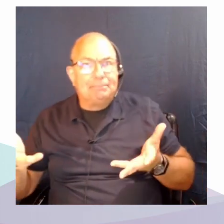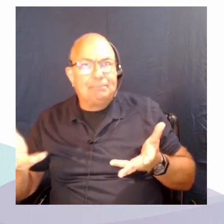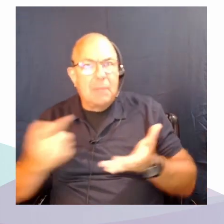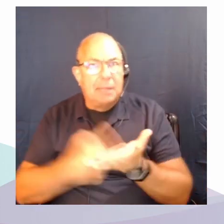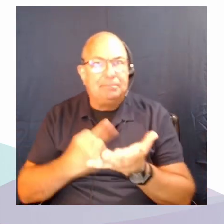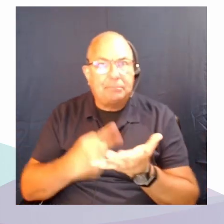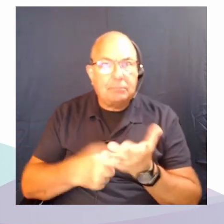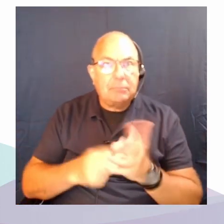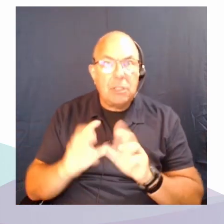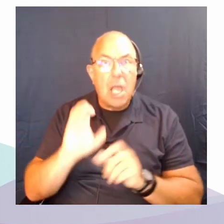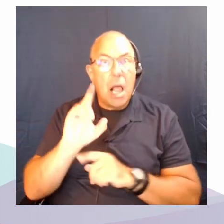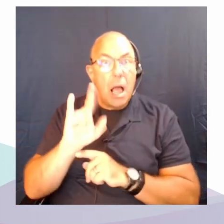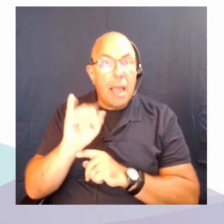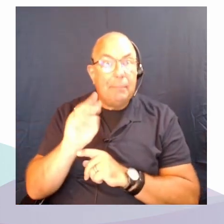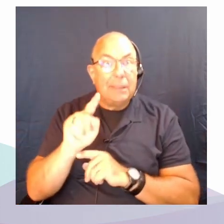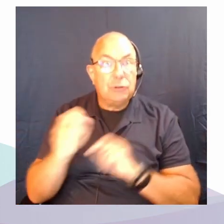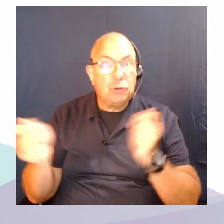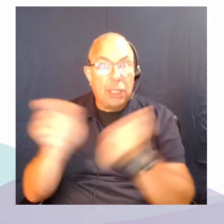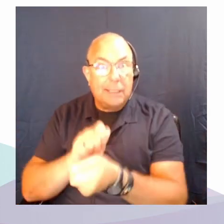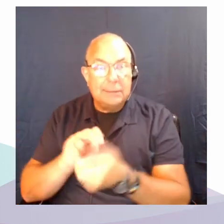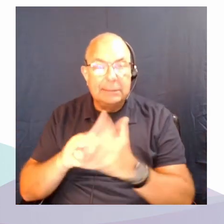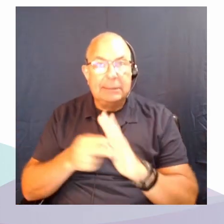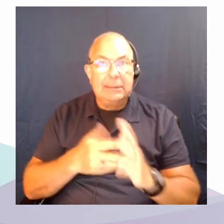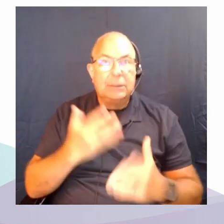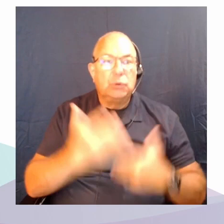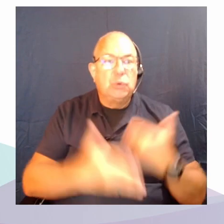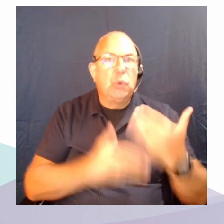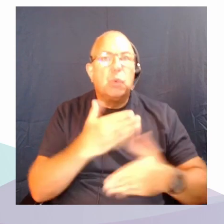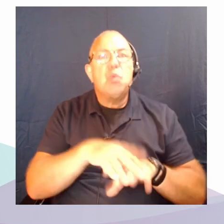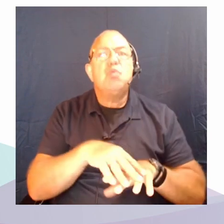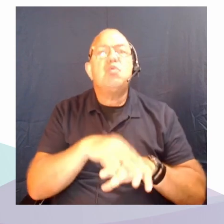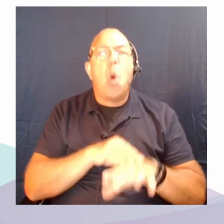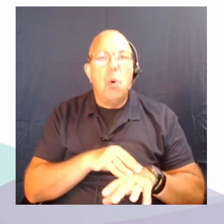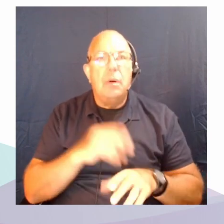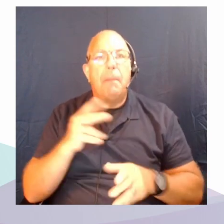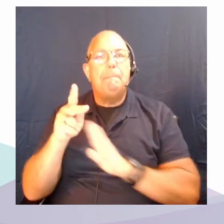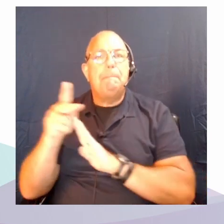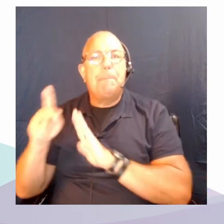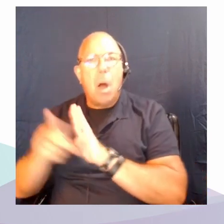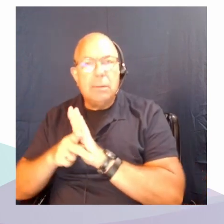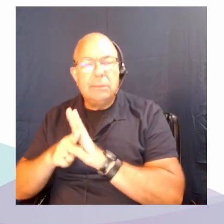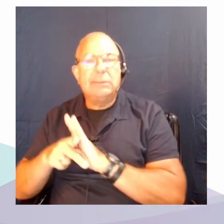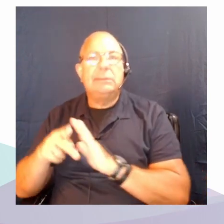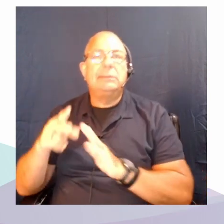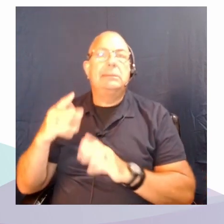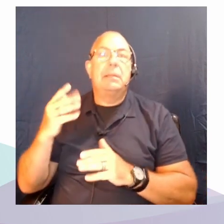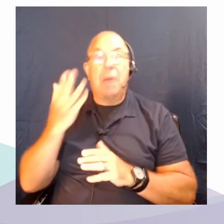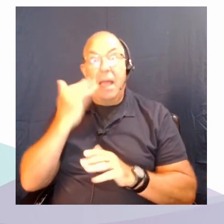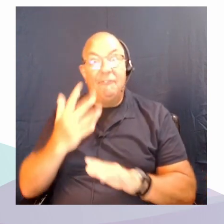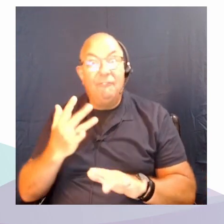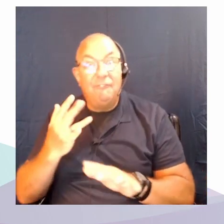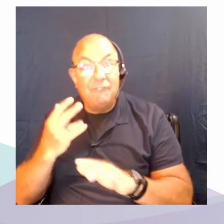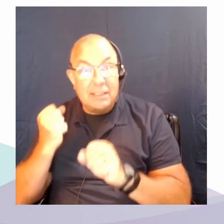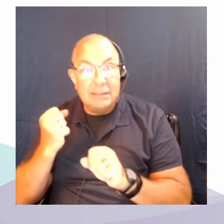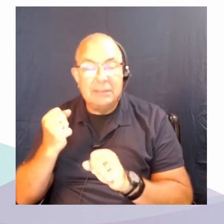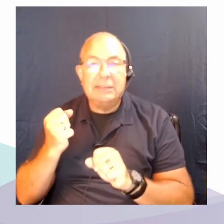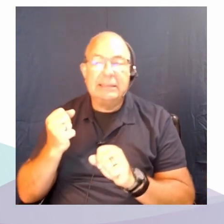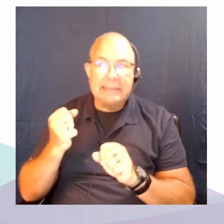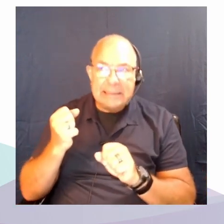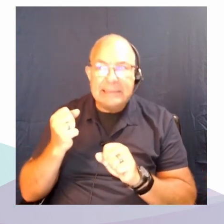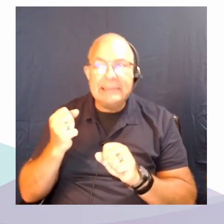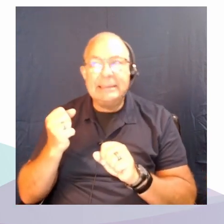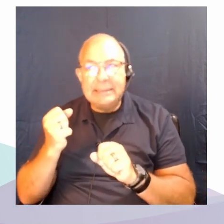You know, moving too slowly in terms of policy, because moving faster, I think, means